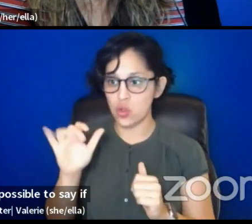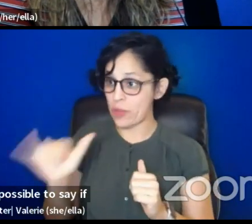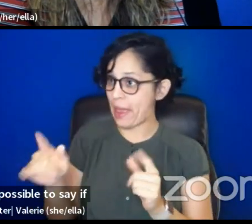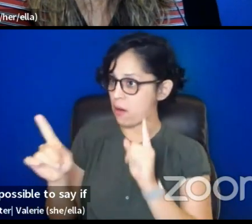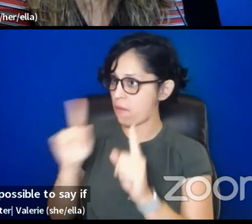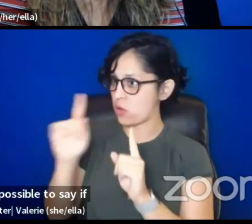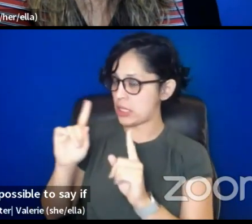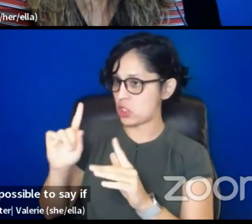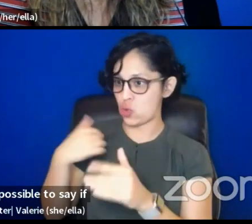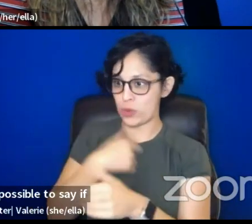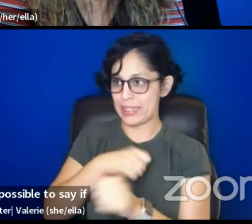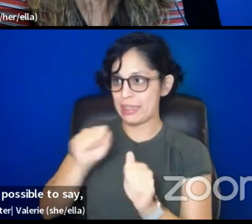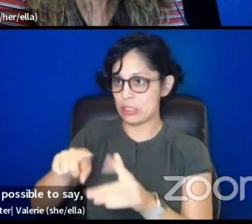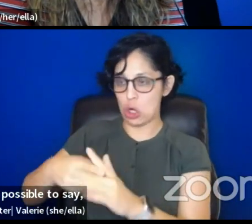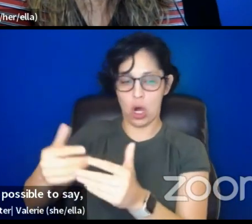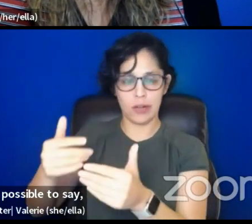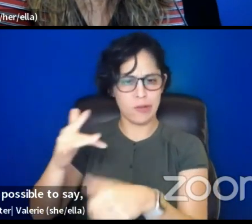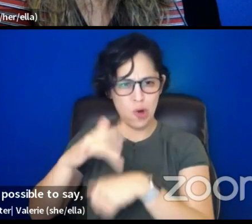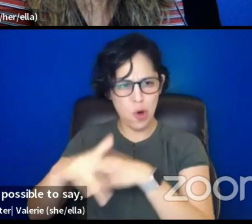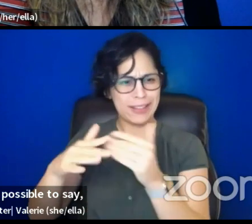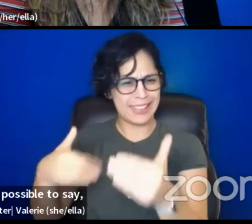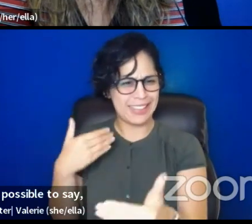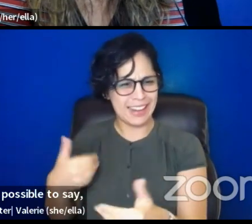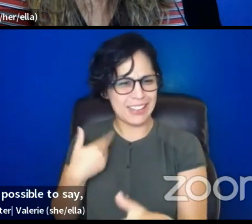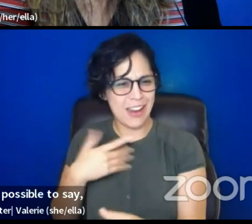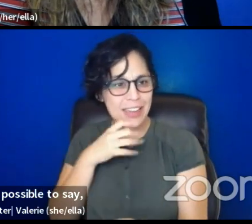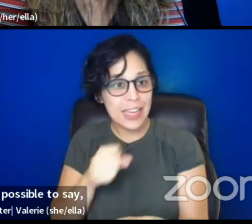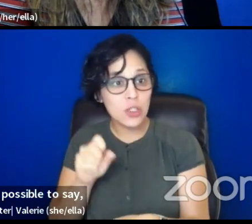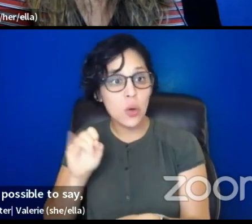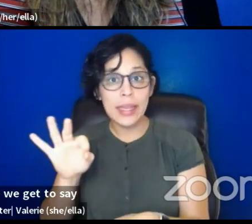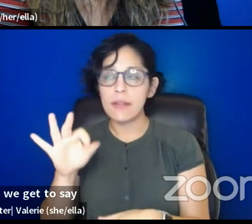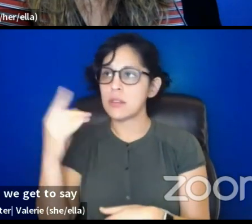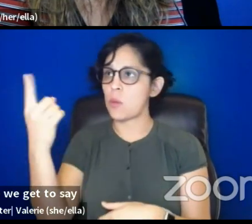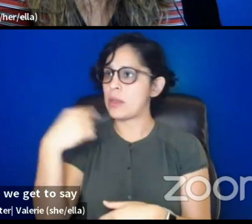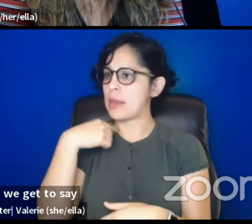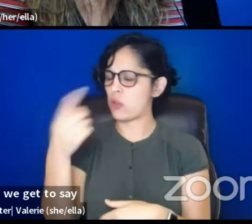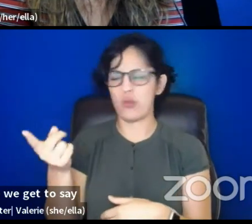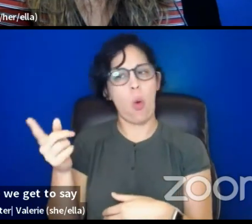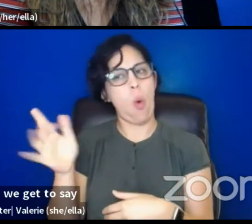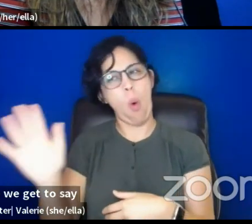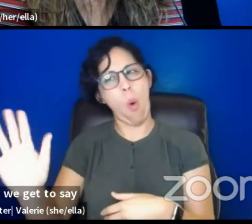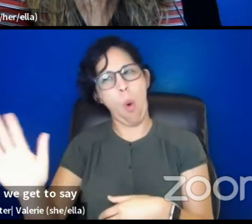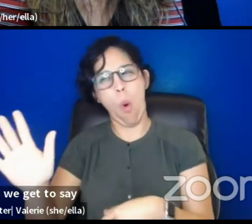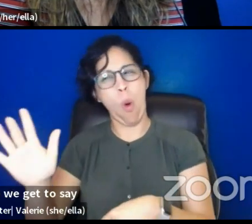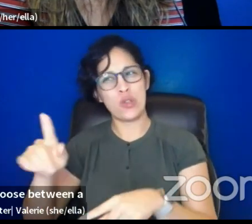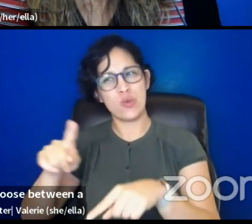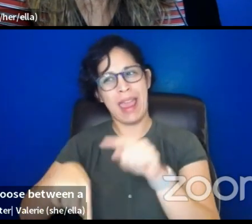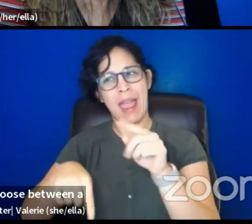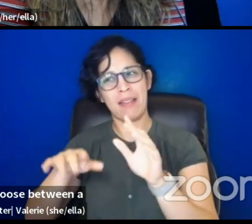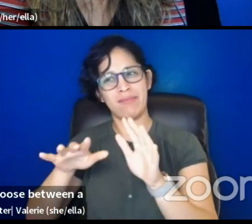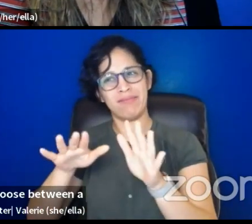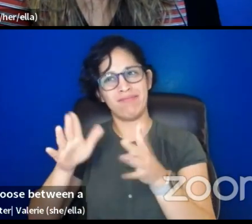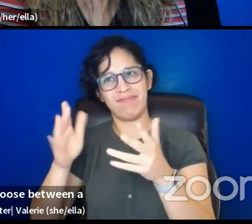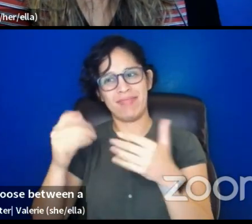so that at the point where we get to say, if anyone ever tells you you have to choose between a family and a career in the arts, you've had